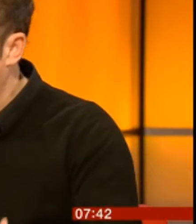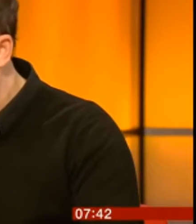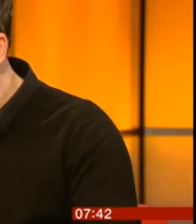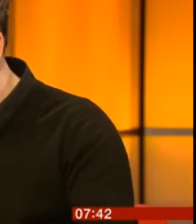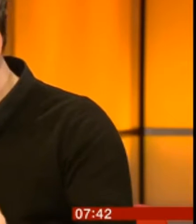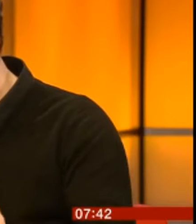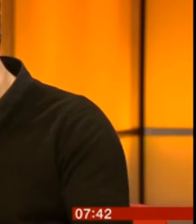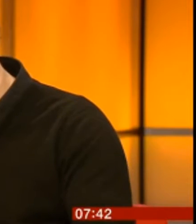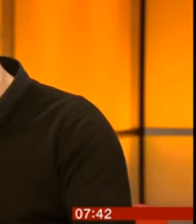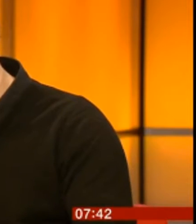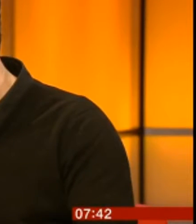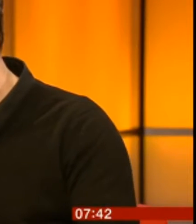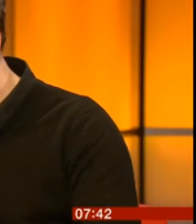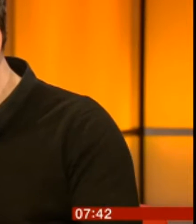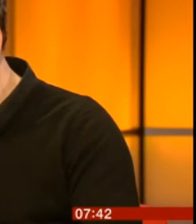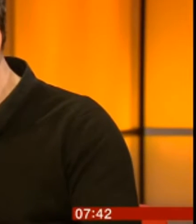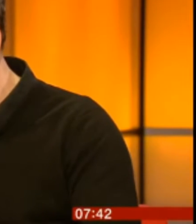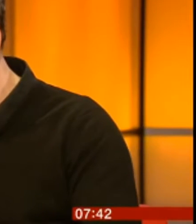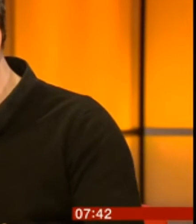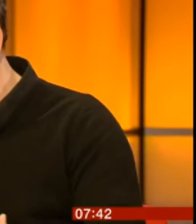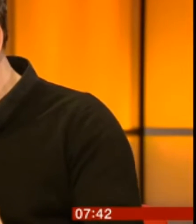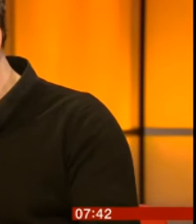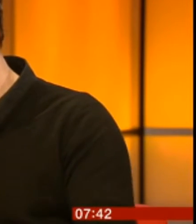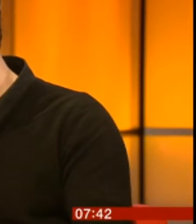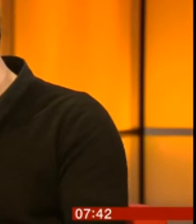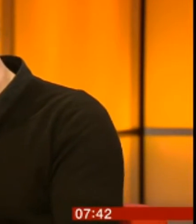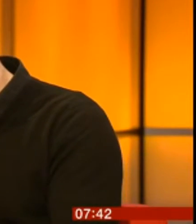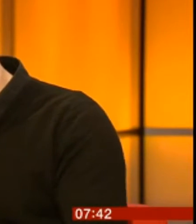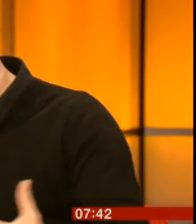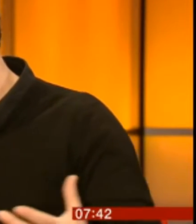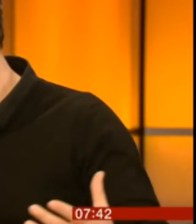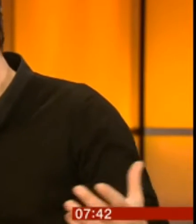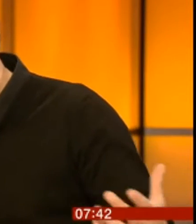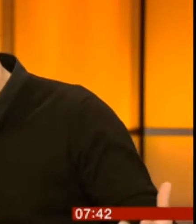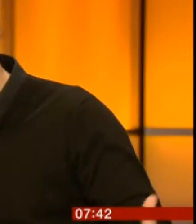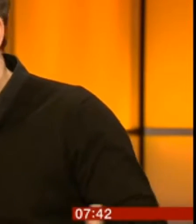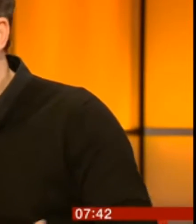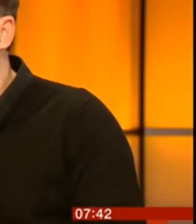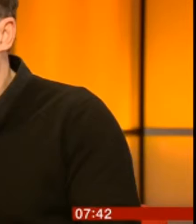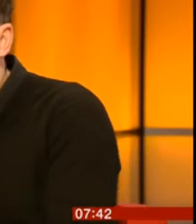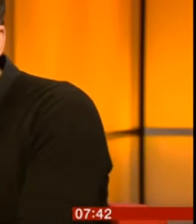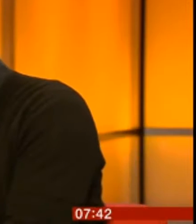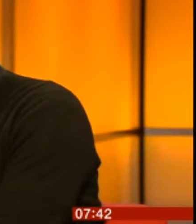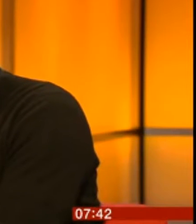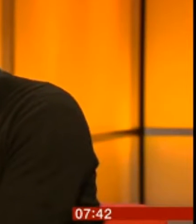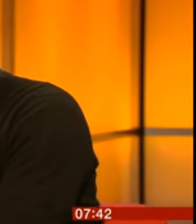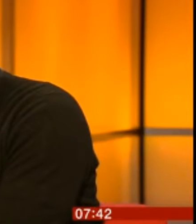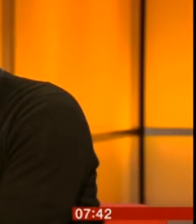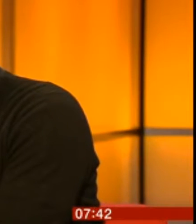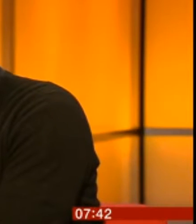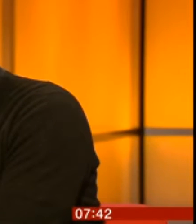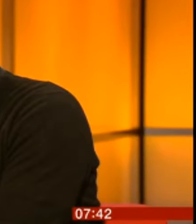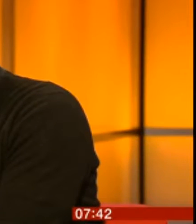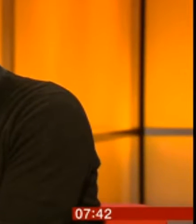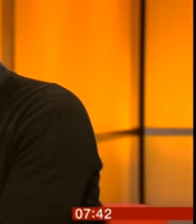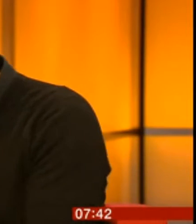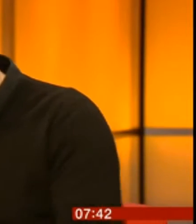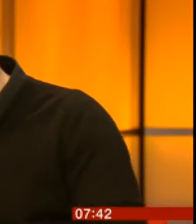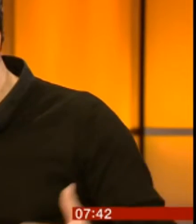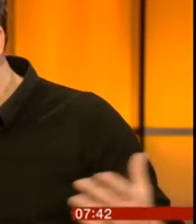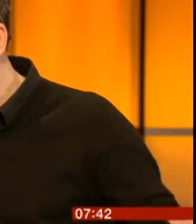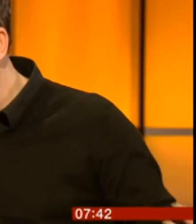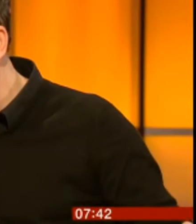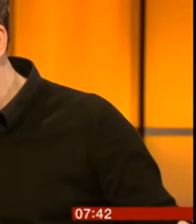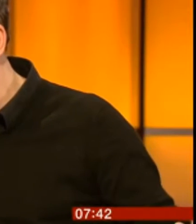rely on staff to give you the correct information. The server, you know, didn't consult the product